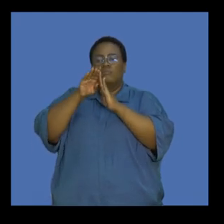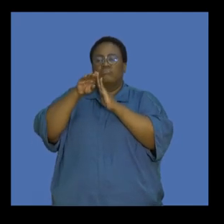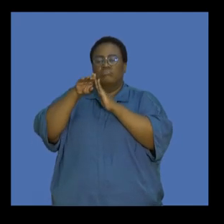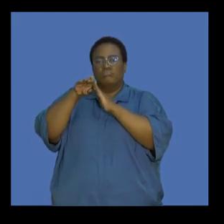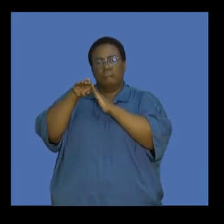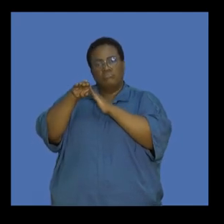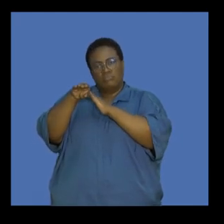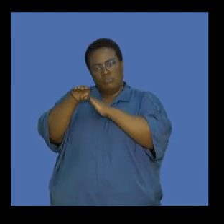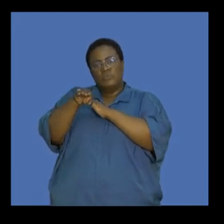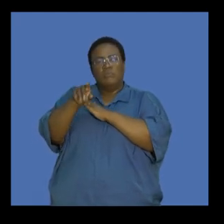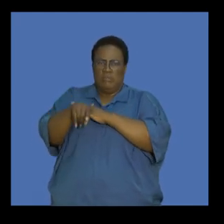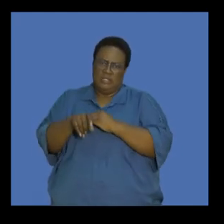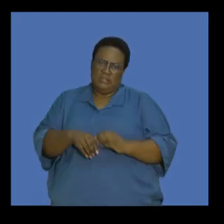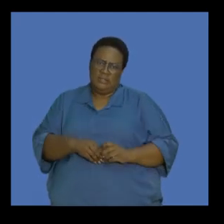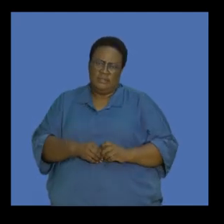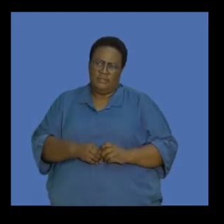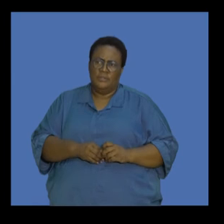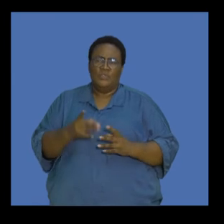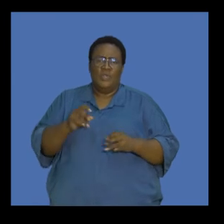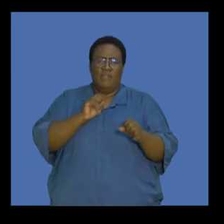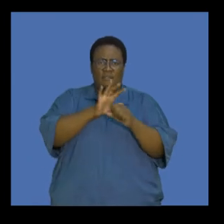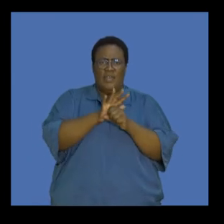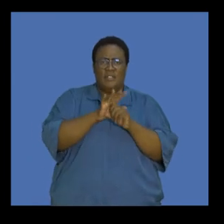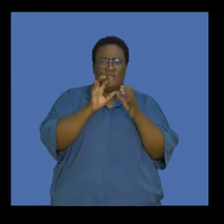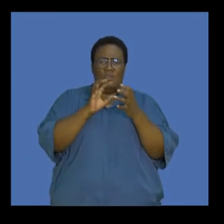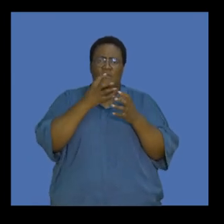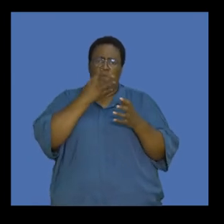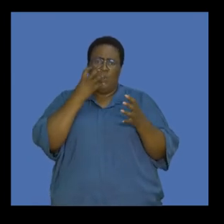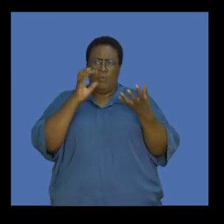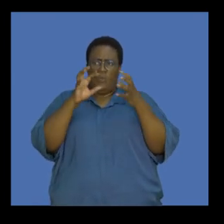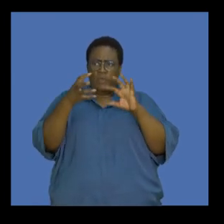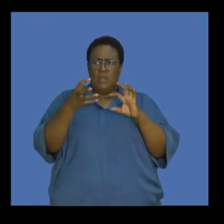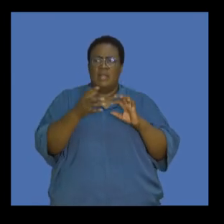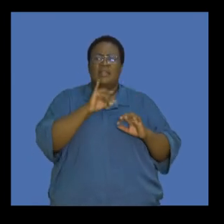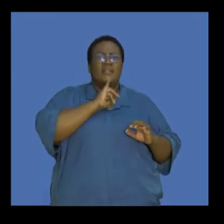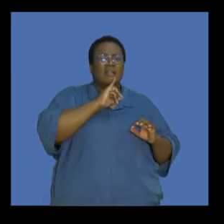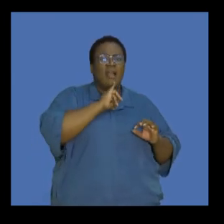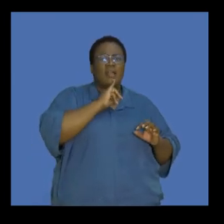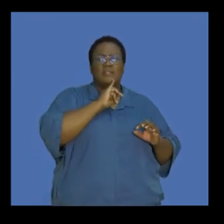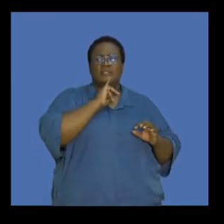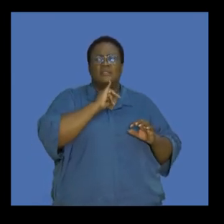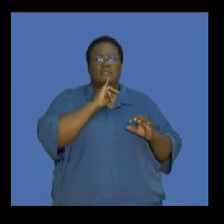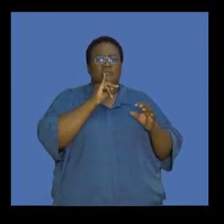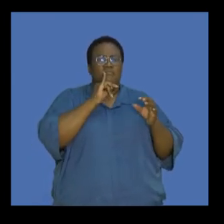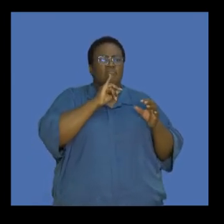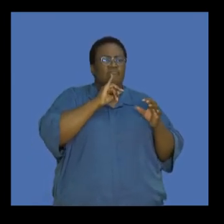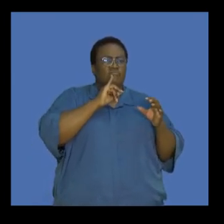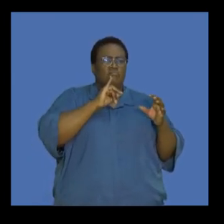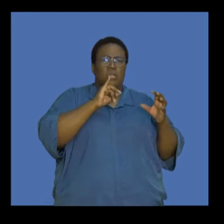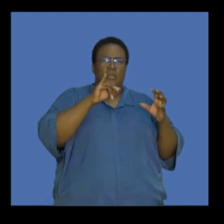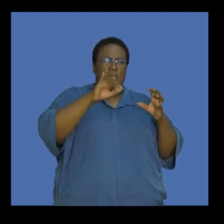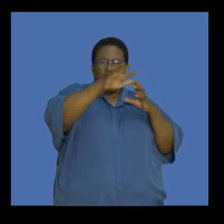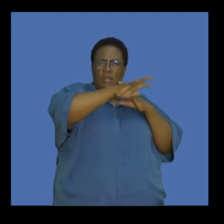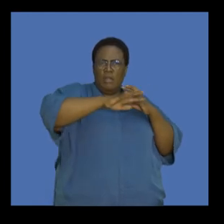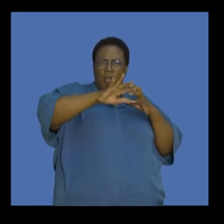progression. So, the effects of global warming means that we now have ice caps and glaciers melting.